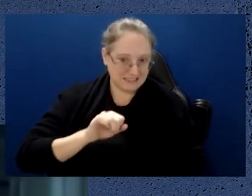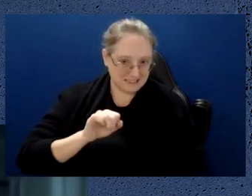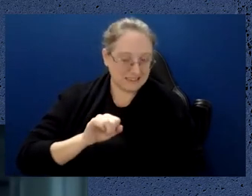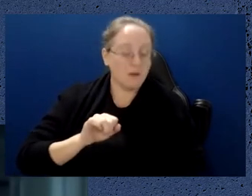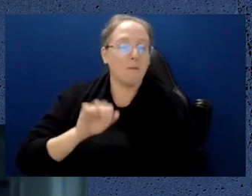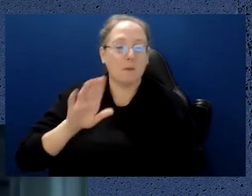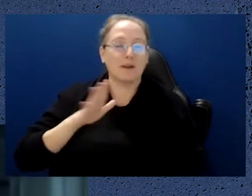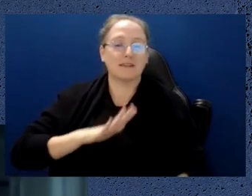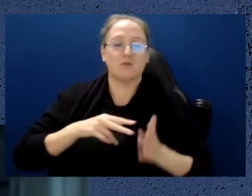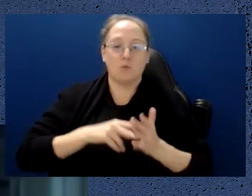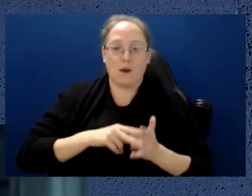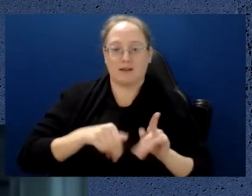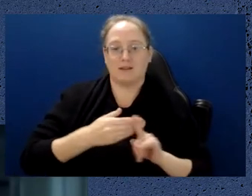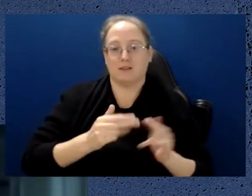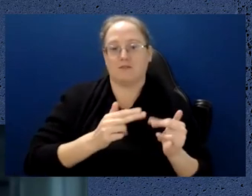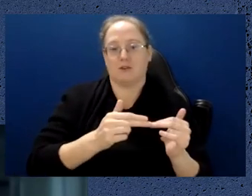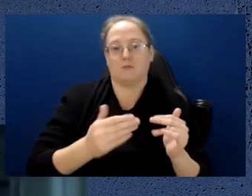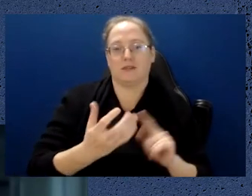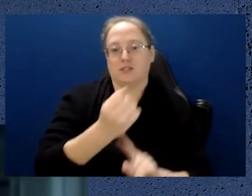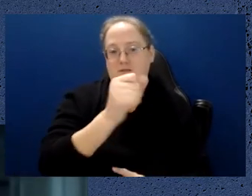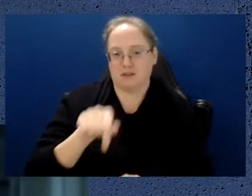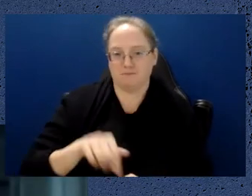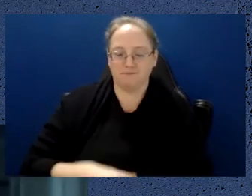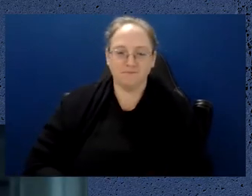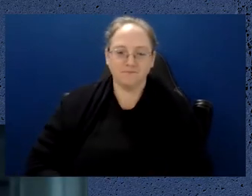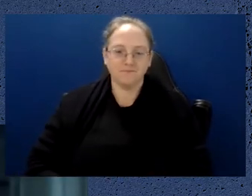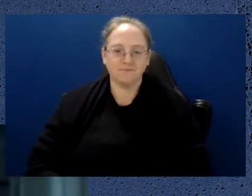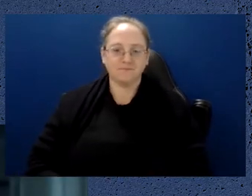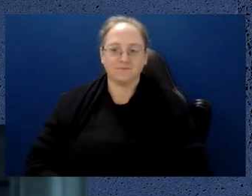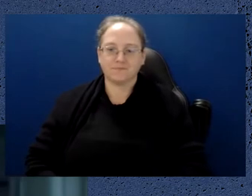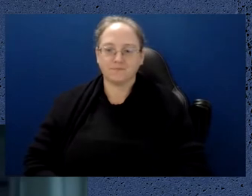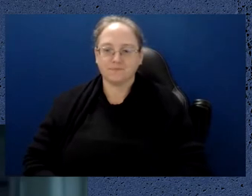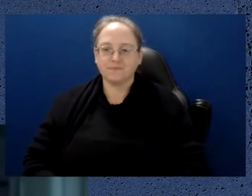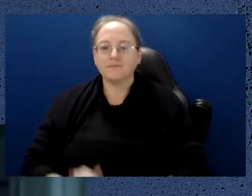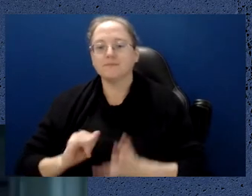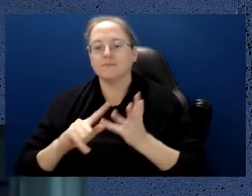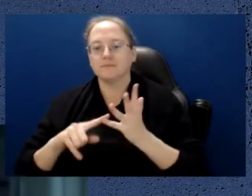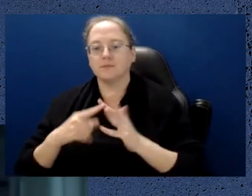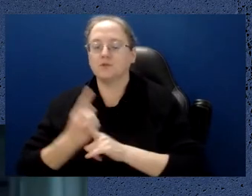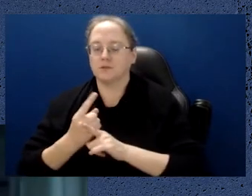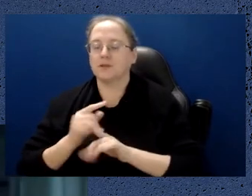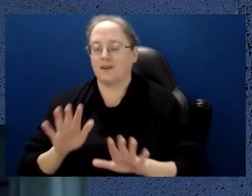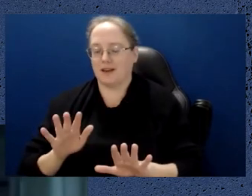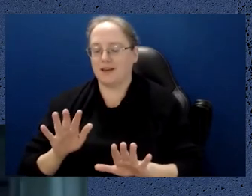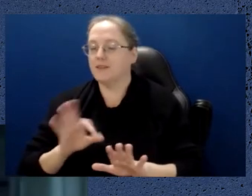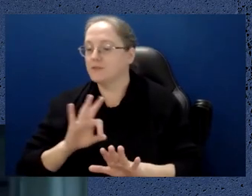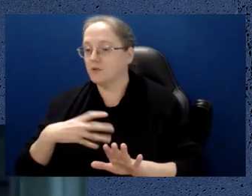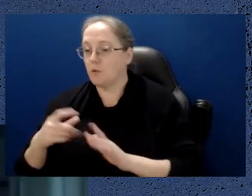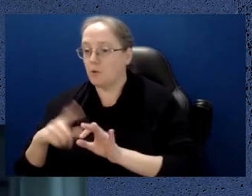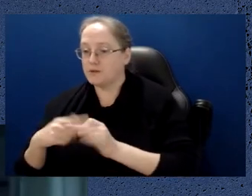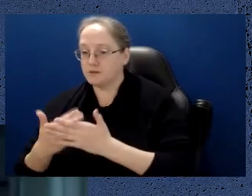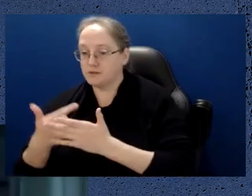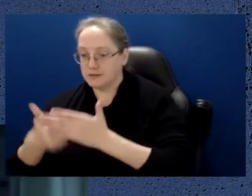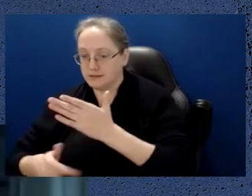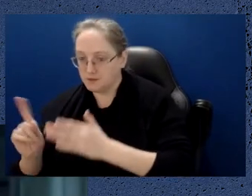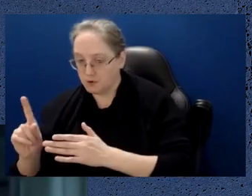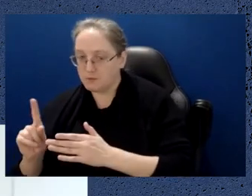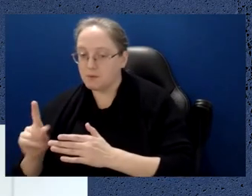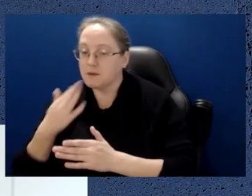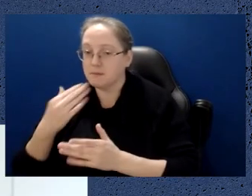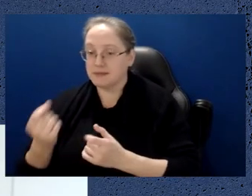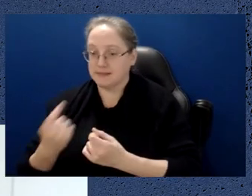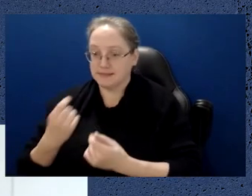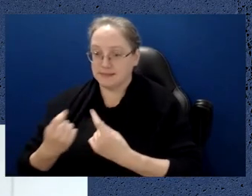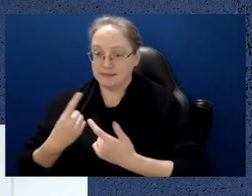Thanks. Thanks, Hugh. No more questions in the list at the moment, but please send any more in. Maybe